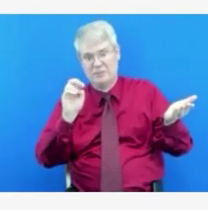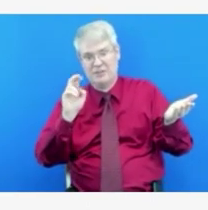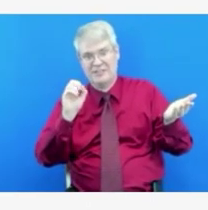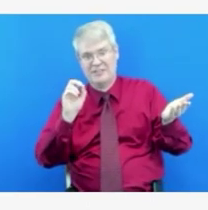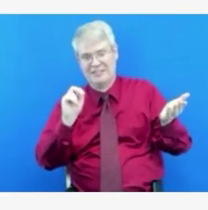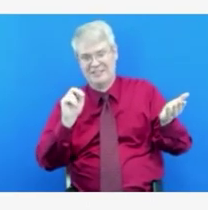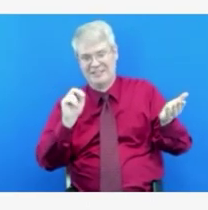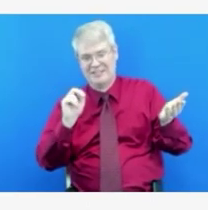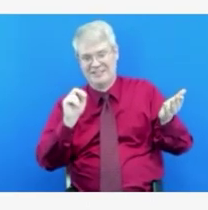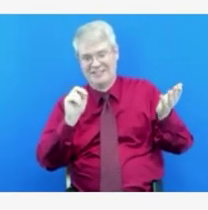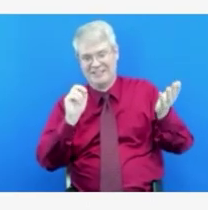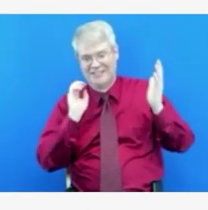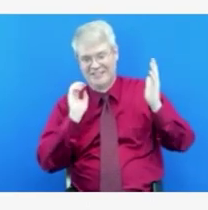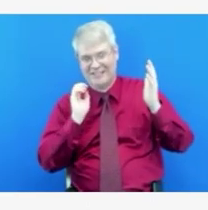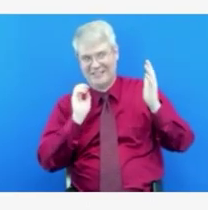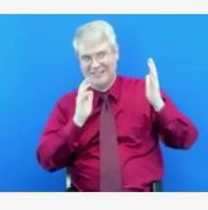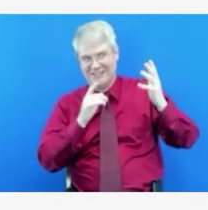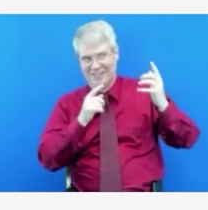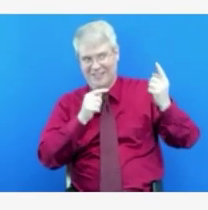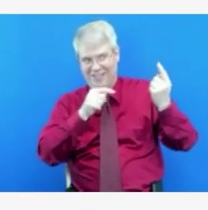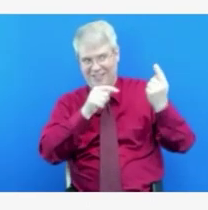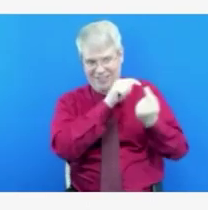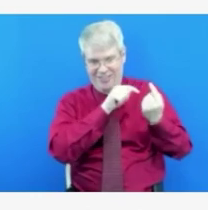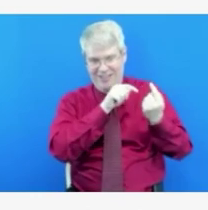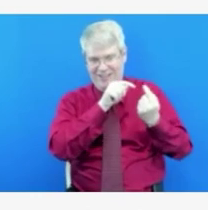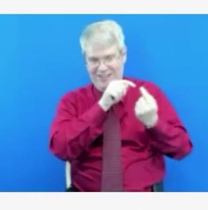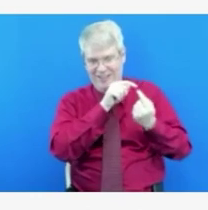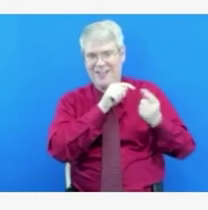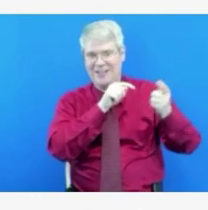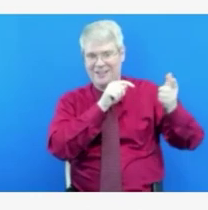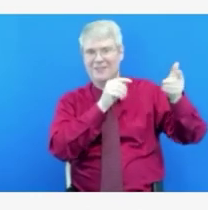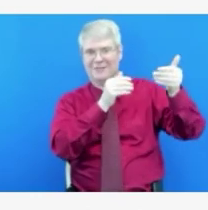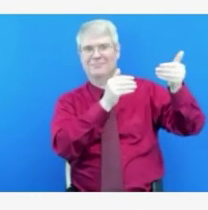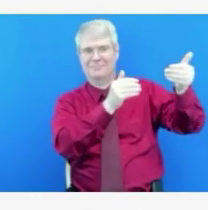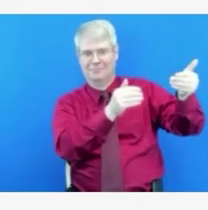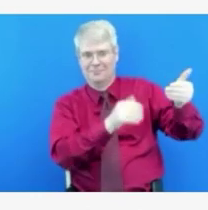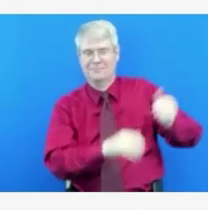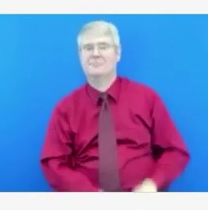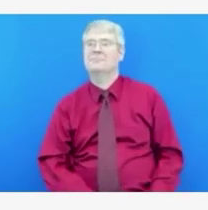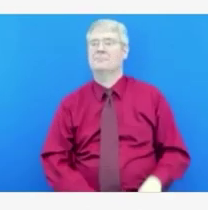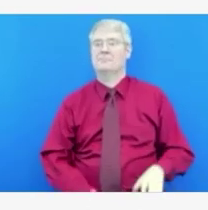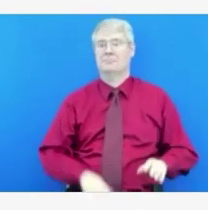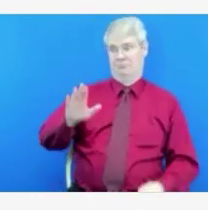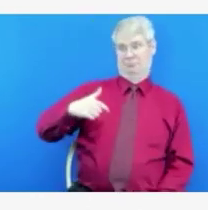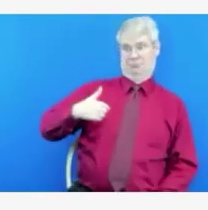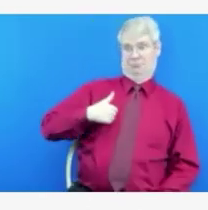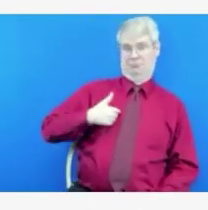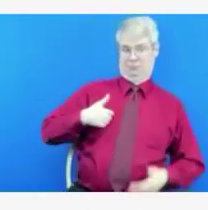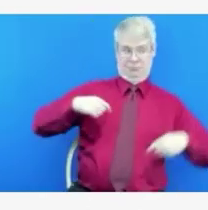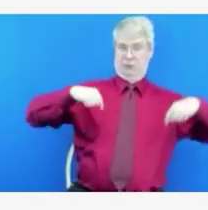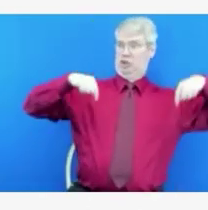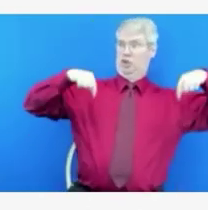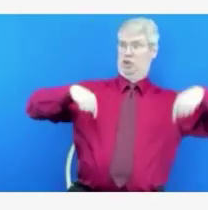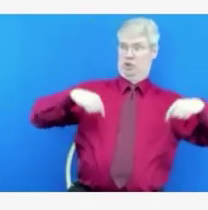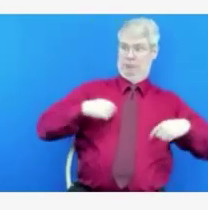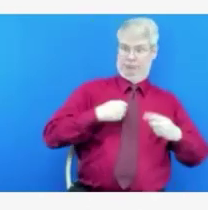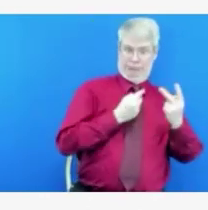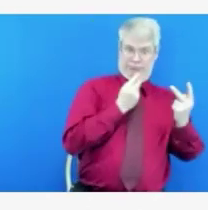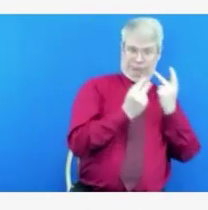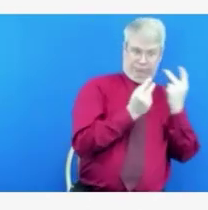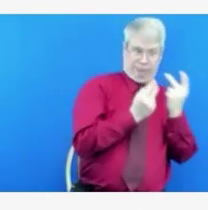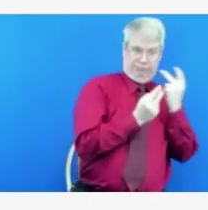I'll try to, I'll try to give you a different perspective, which is the actual clinical operations within a hospital.